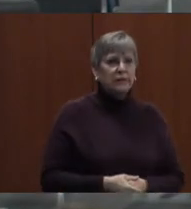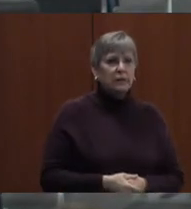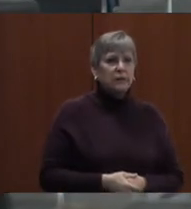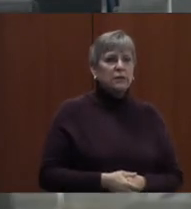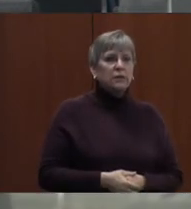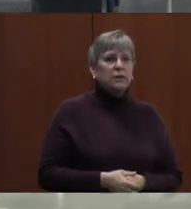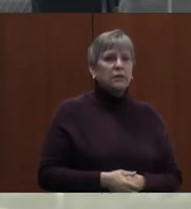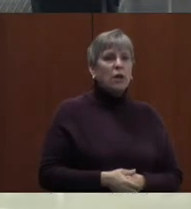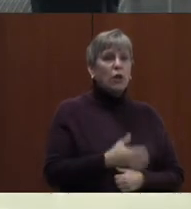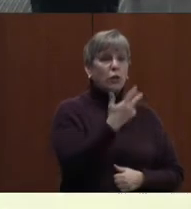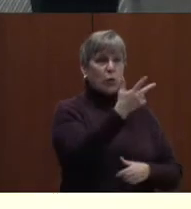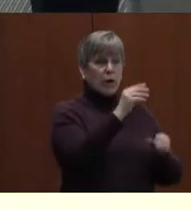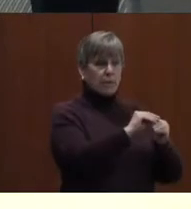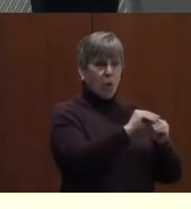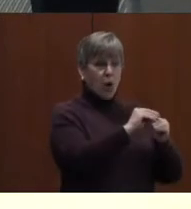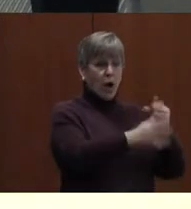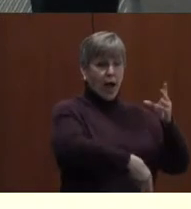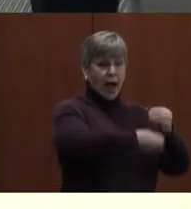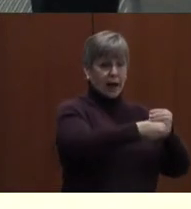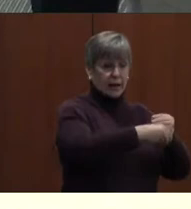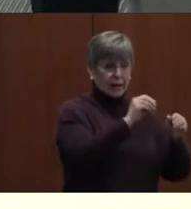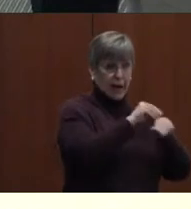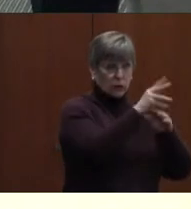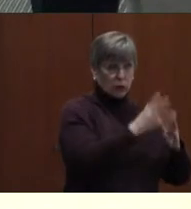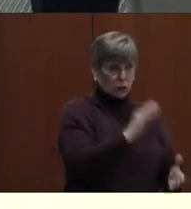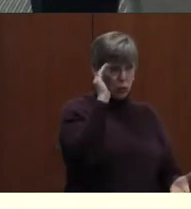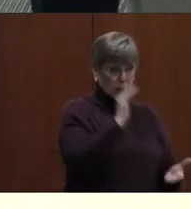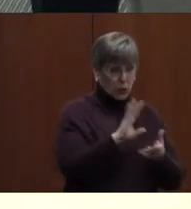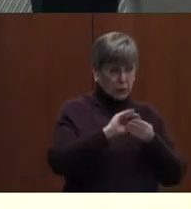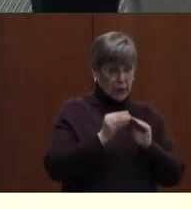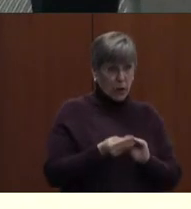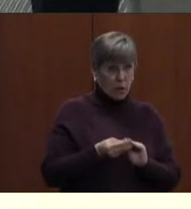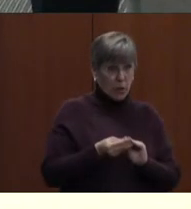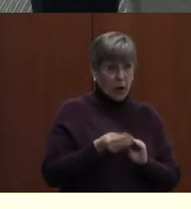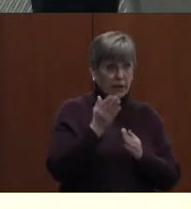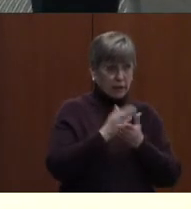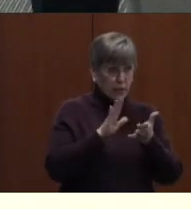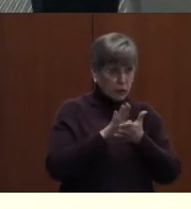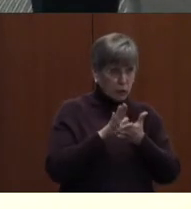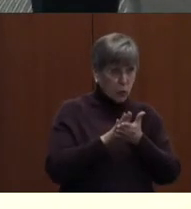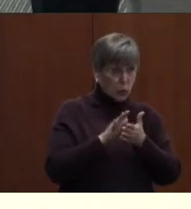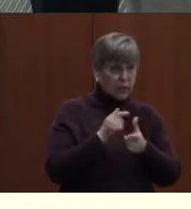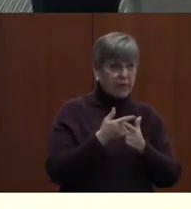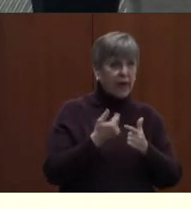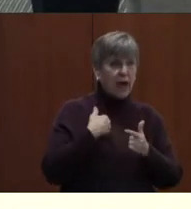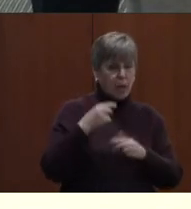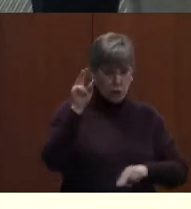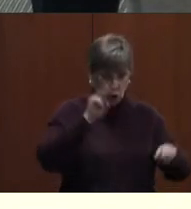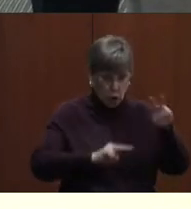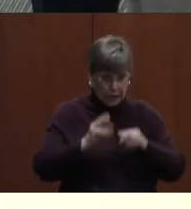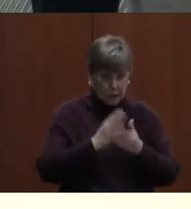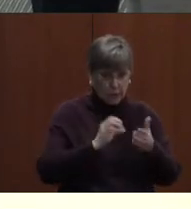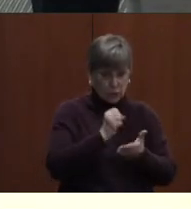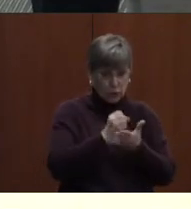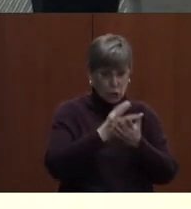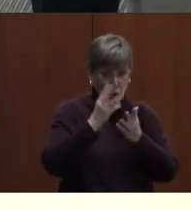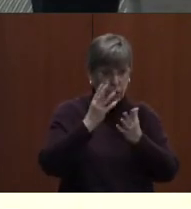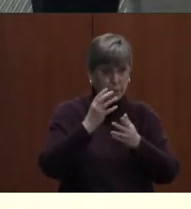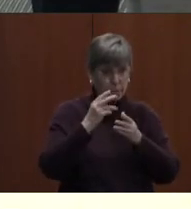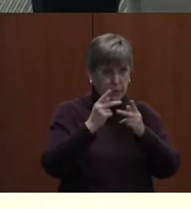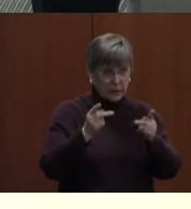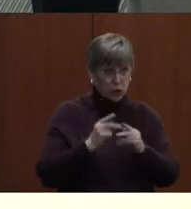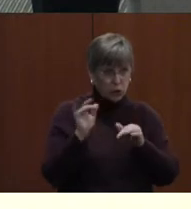There were three more additional counselors to reduce the number at some of the schools and a look at some of the social work positions to